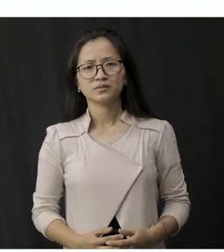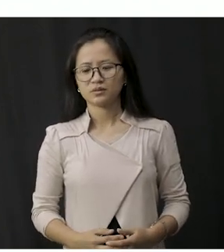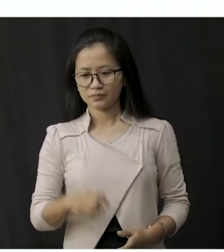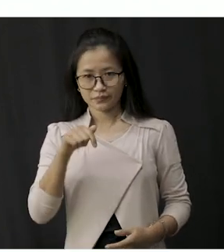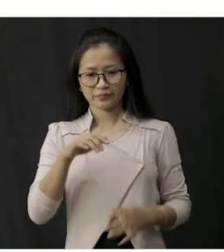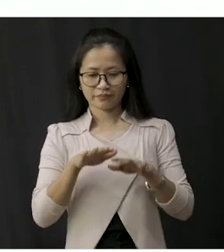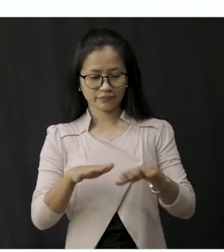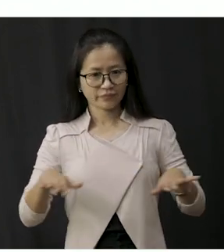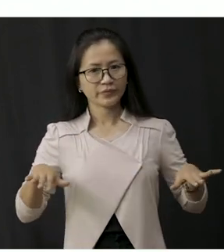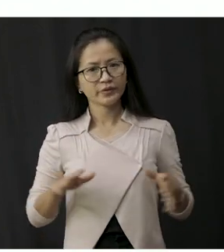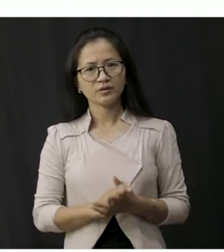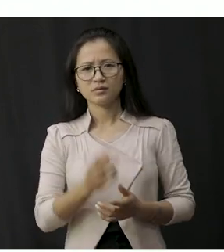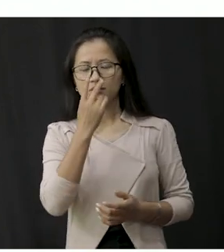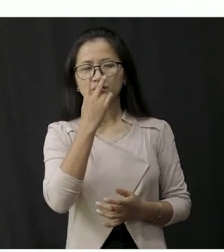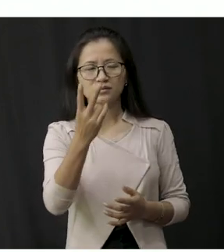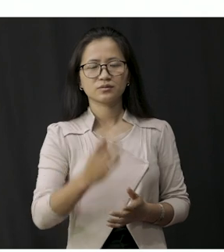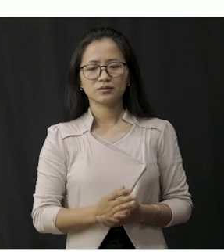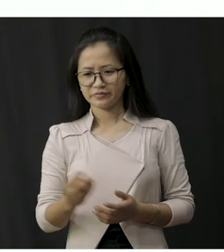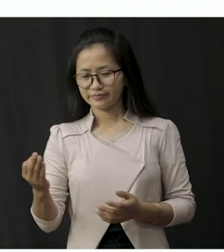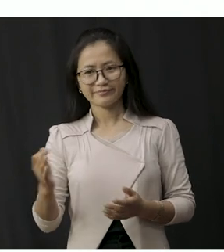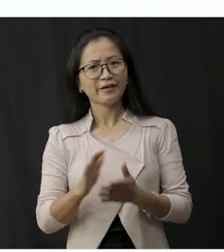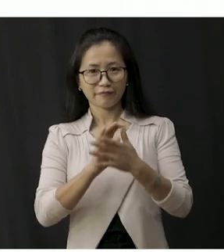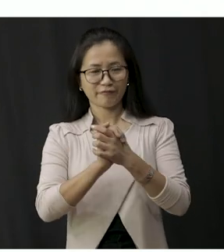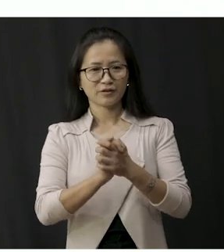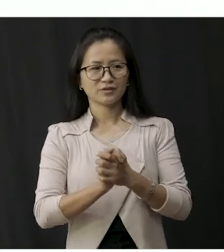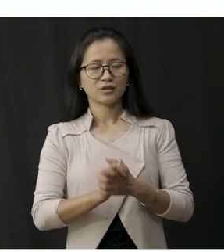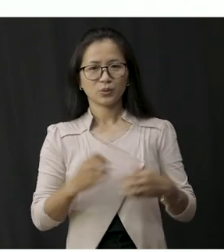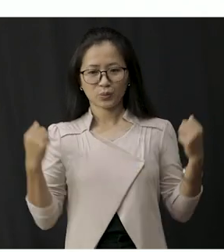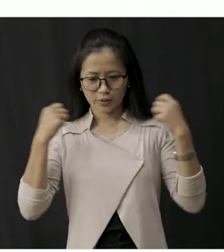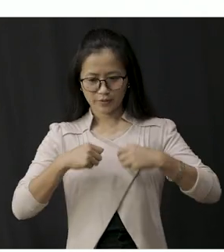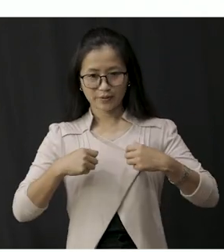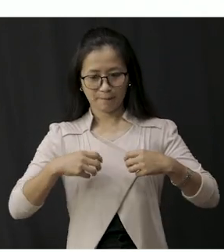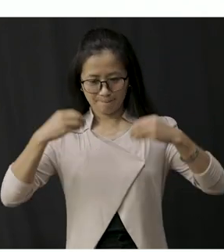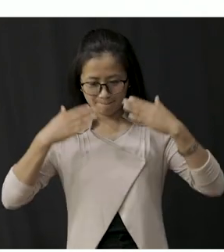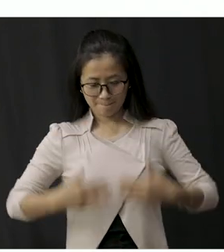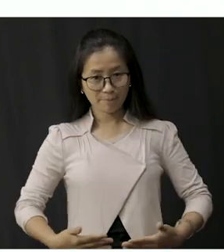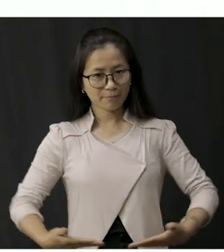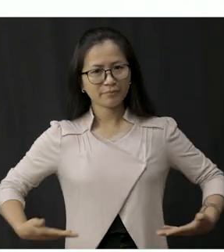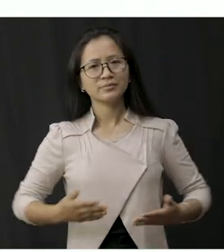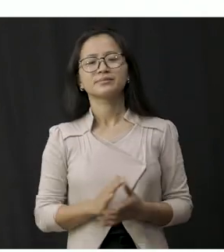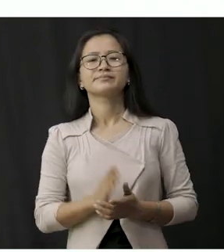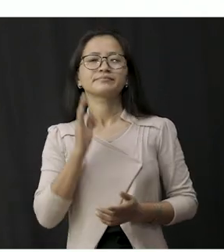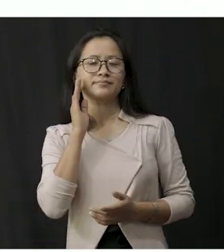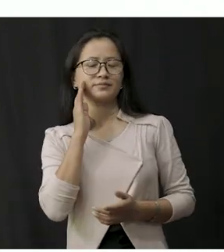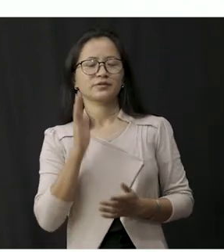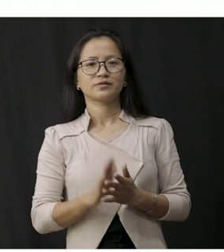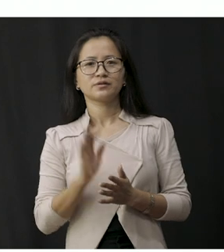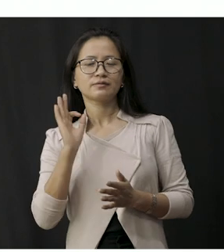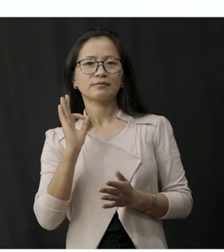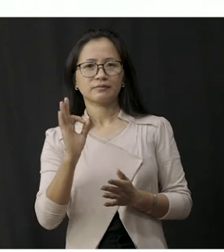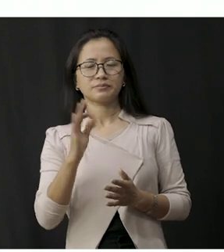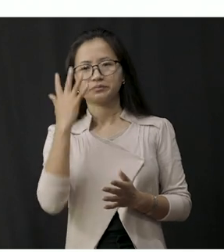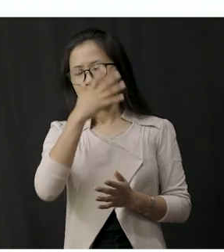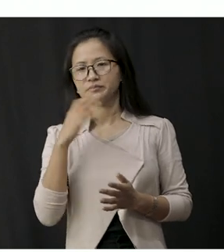students here now we can also see your friend Atu in a pink frog she's looking pretty now she's very very